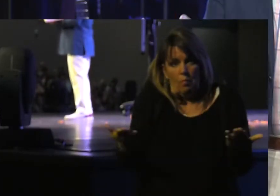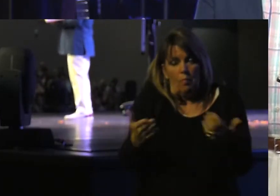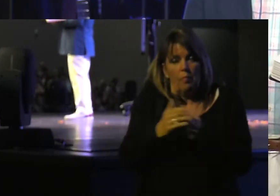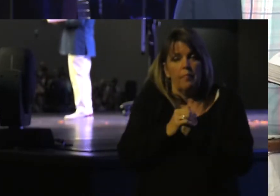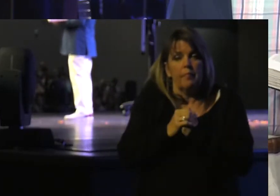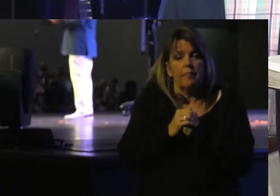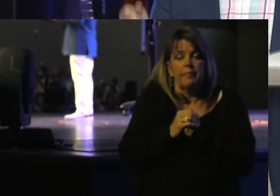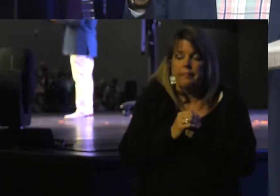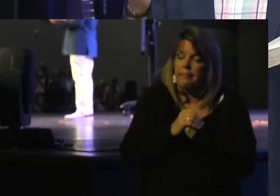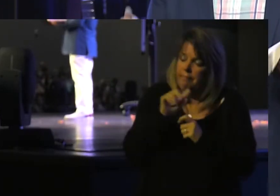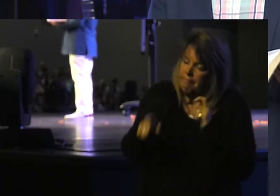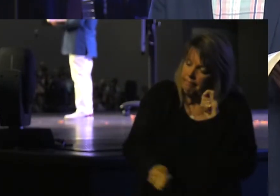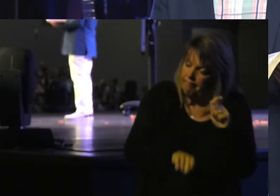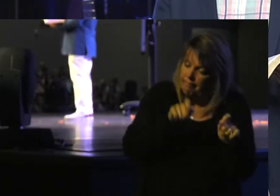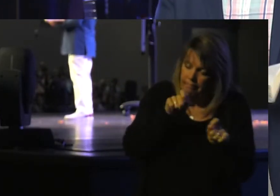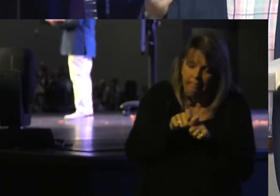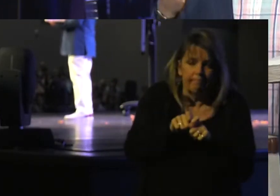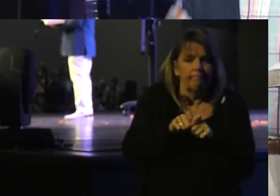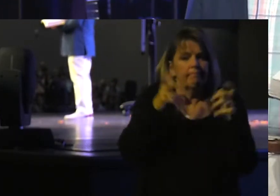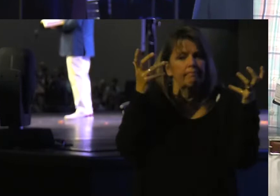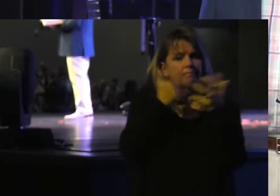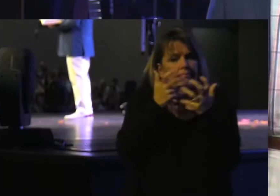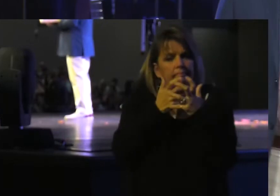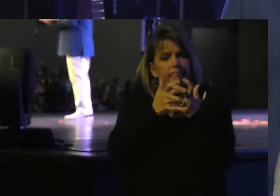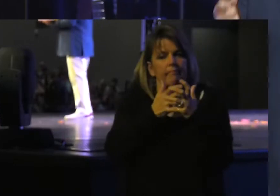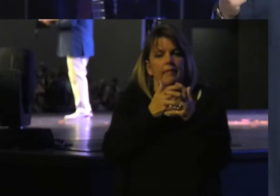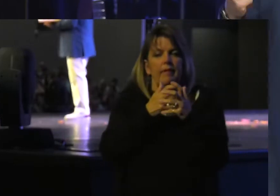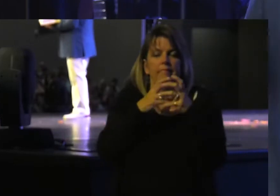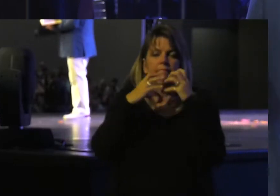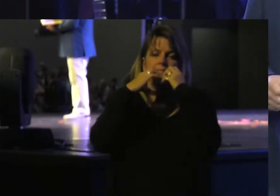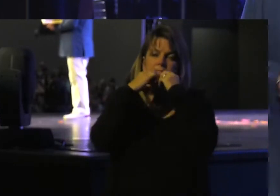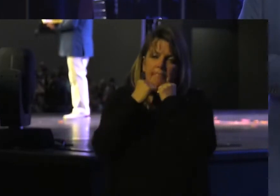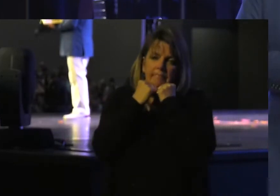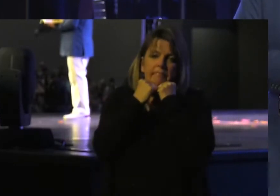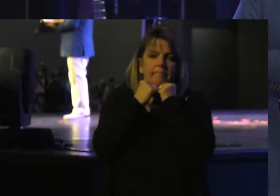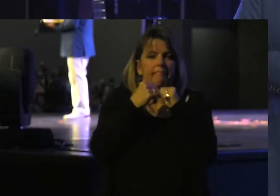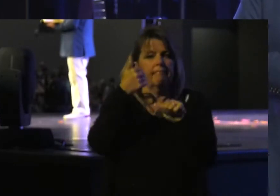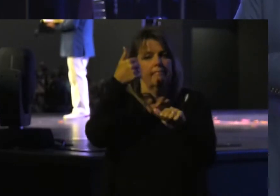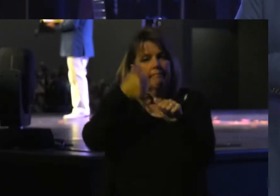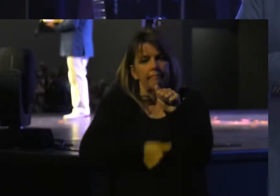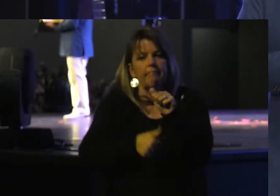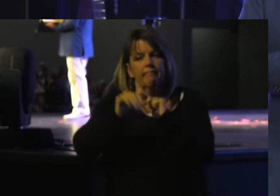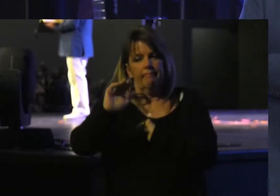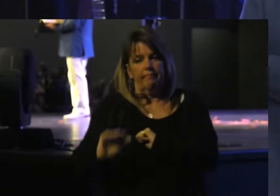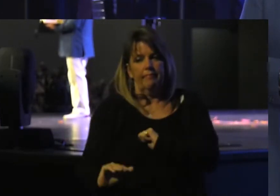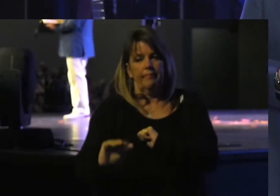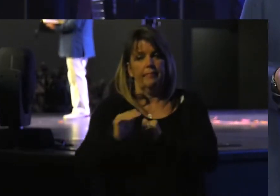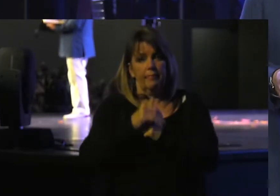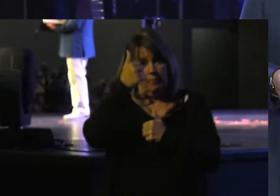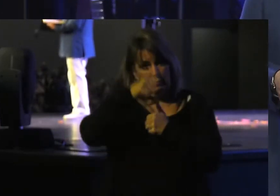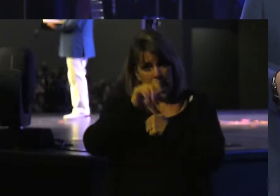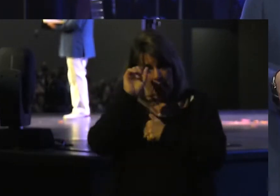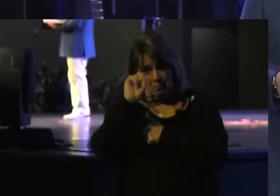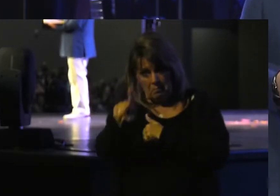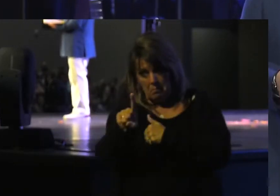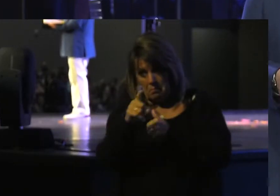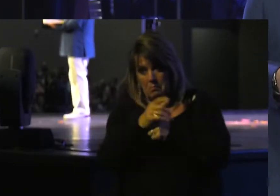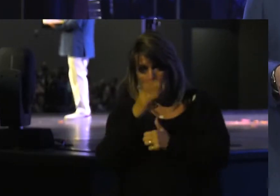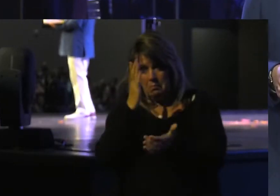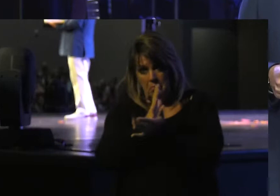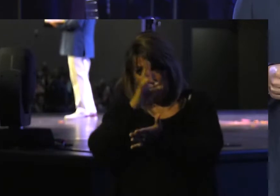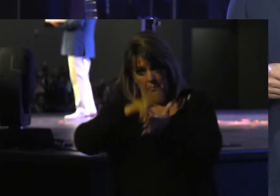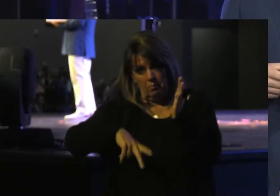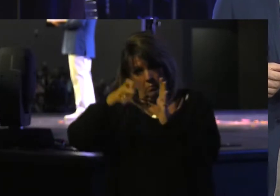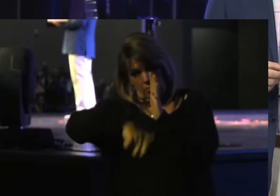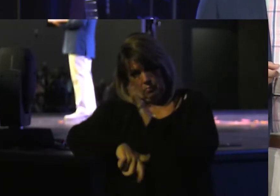implicit, incredible value of every child. Remember, I asked you to stop reading verse